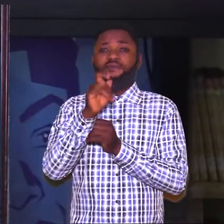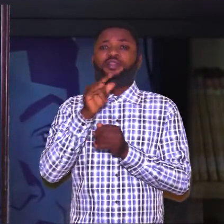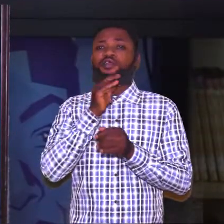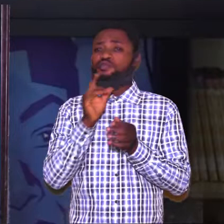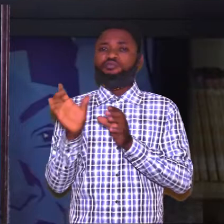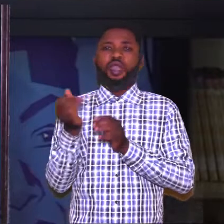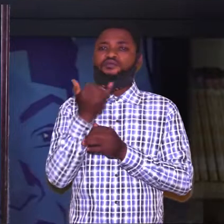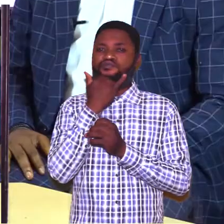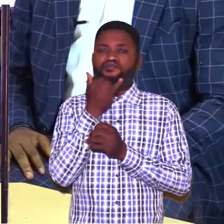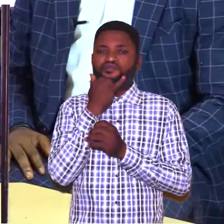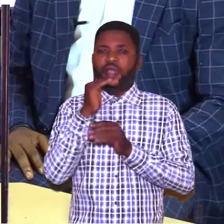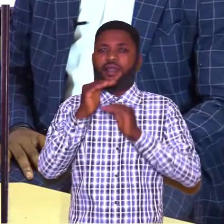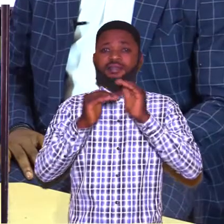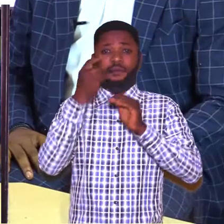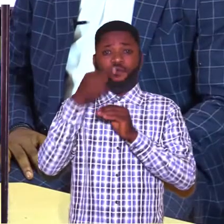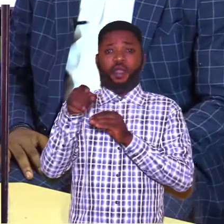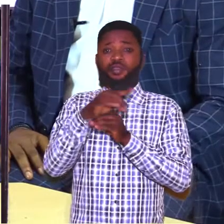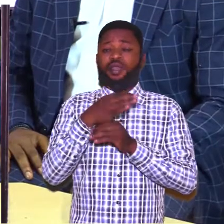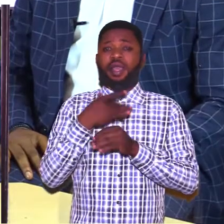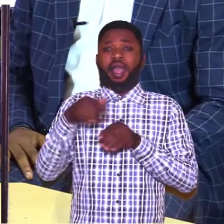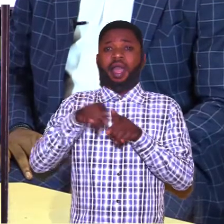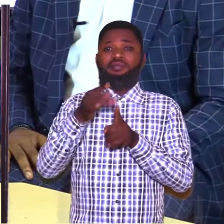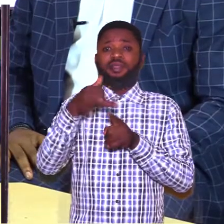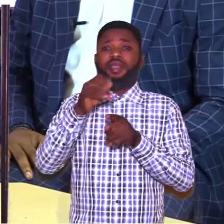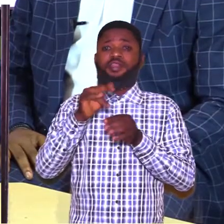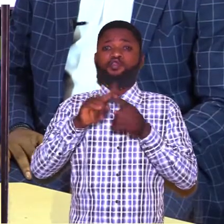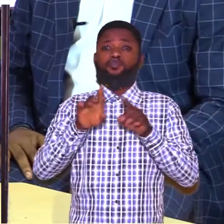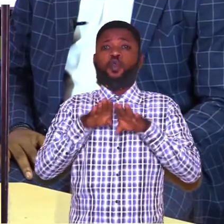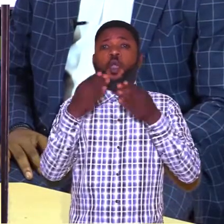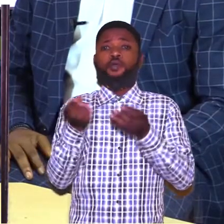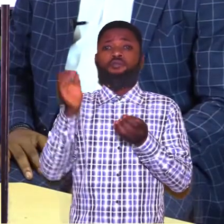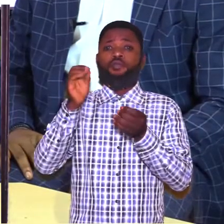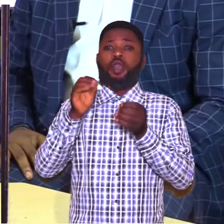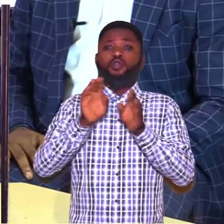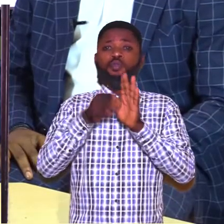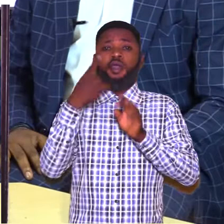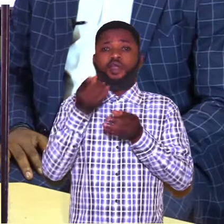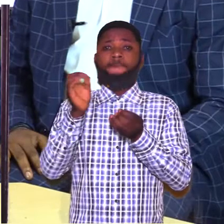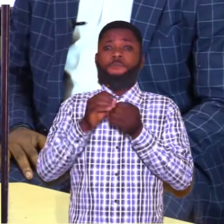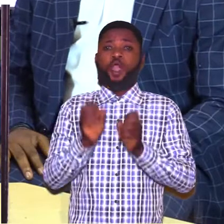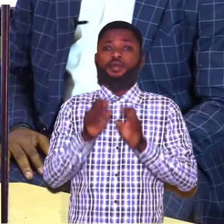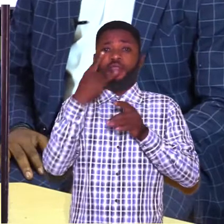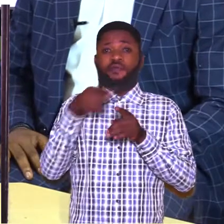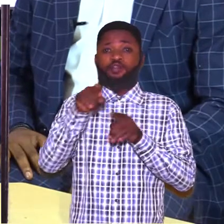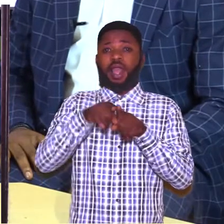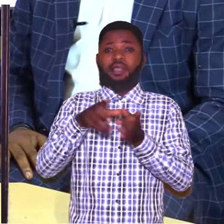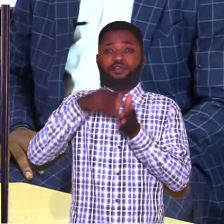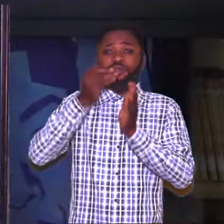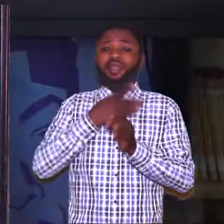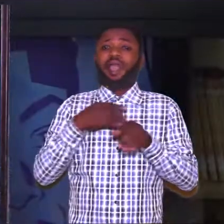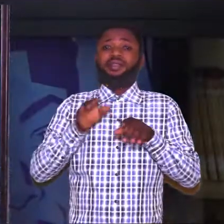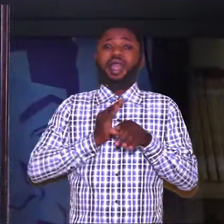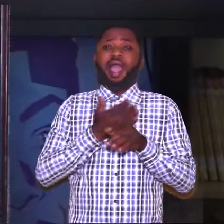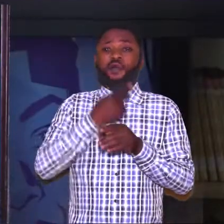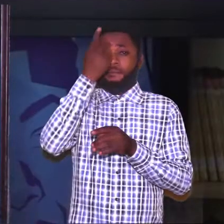is not a wrong due for you. In fact, it's an avenue to open doors of more opportunities for you as a student